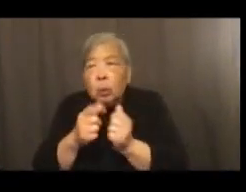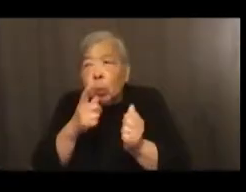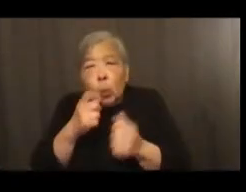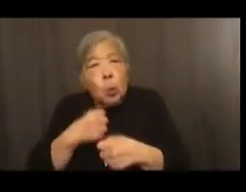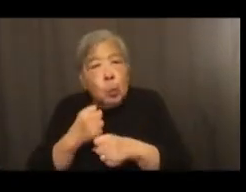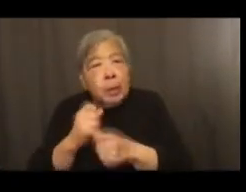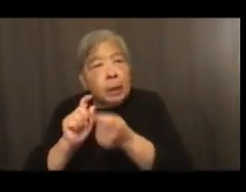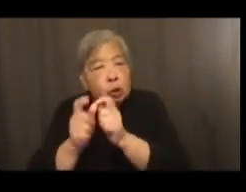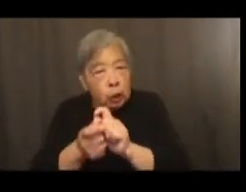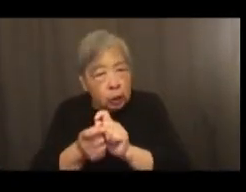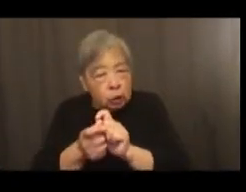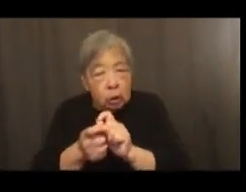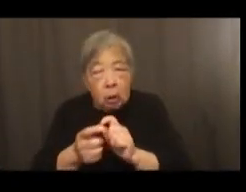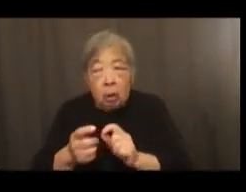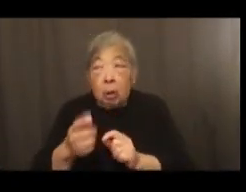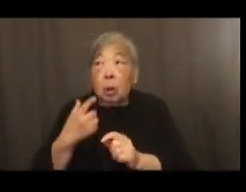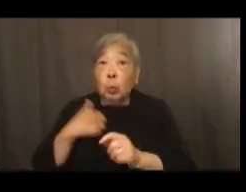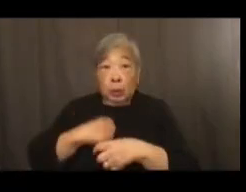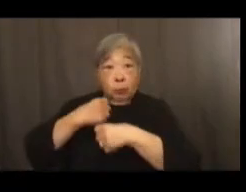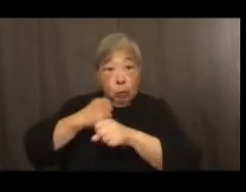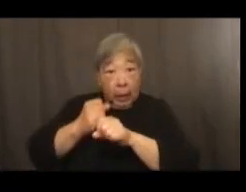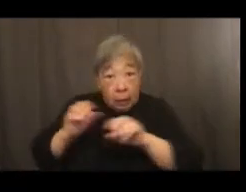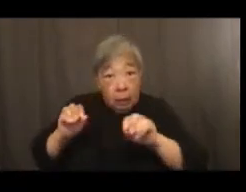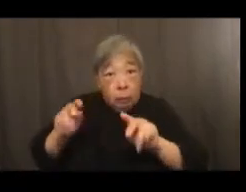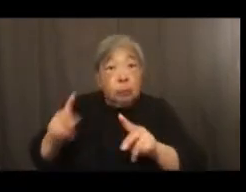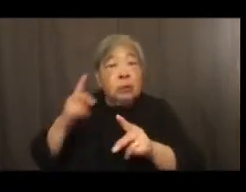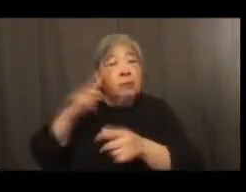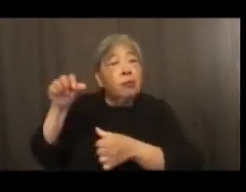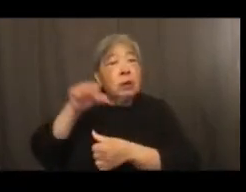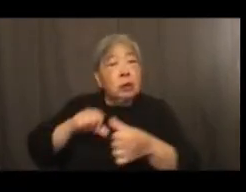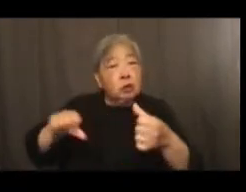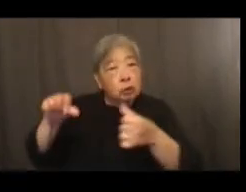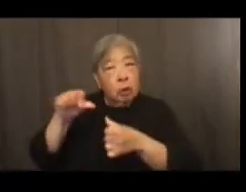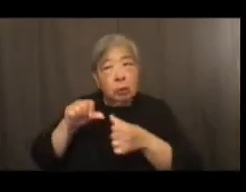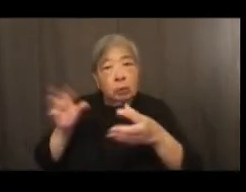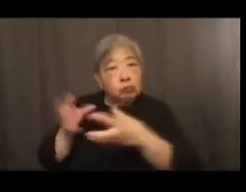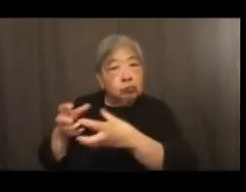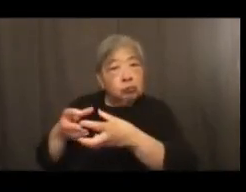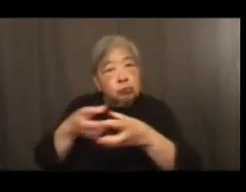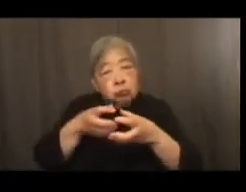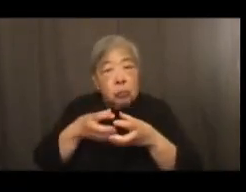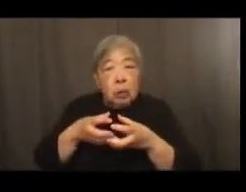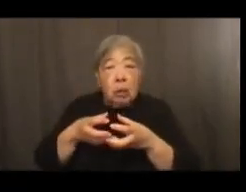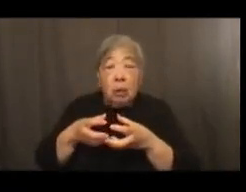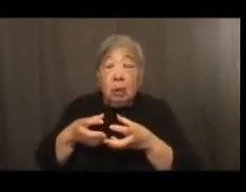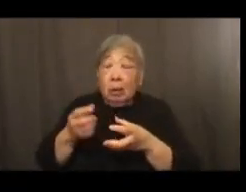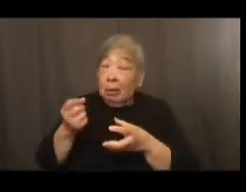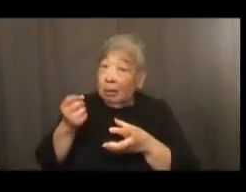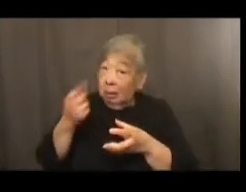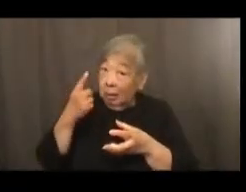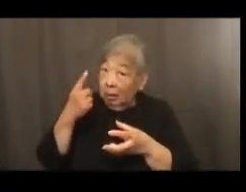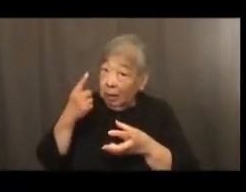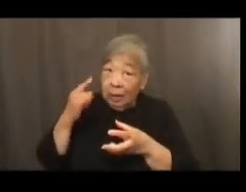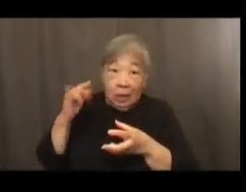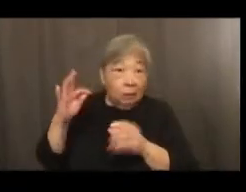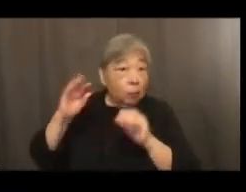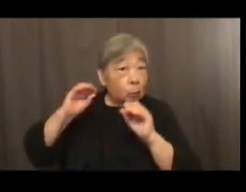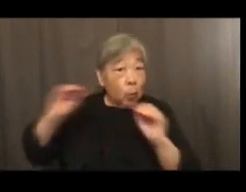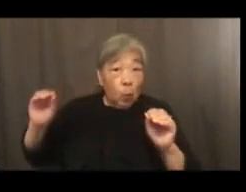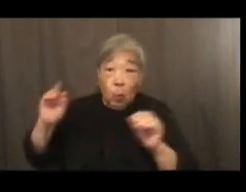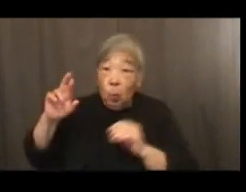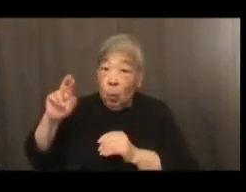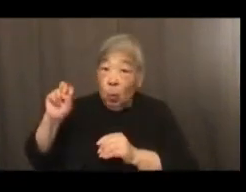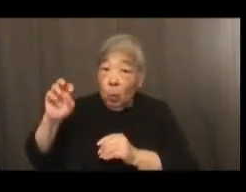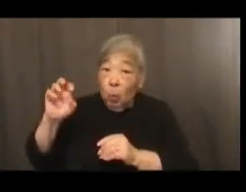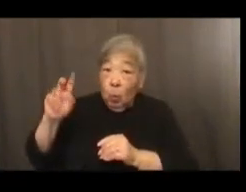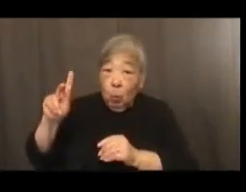we've created opportunities for each other. Without the reckoning, however, which I know we're